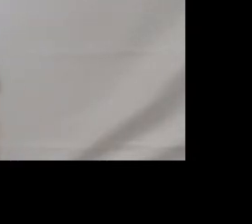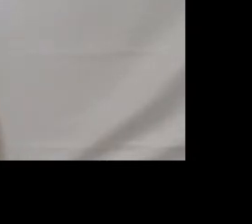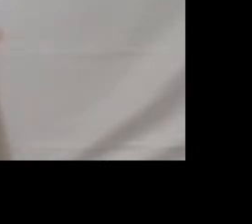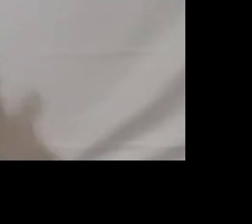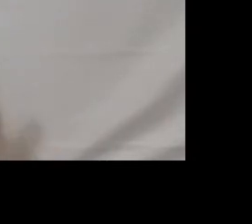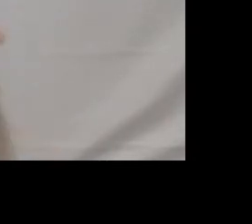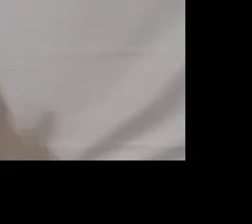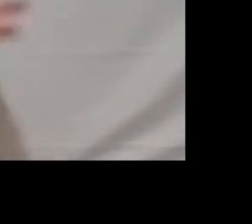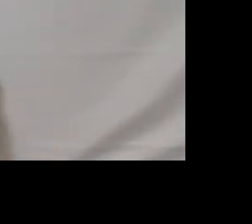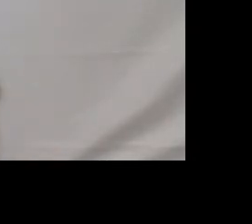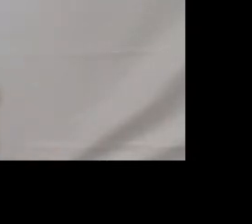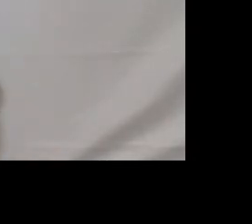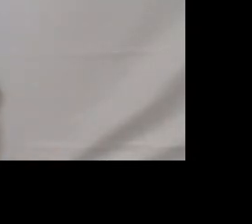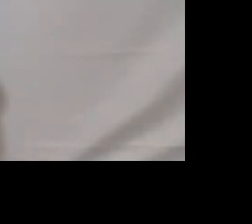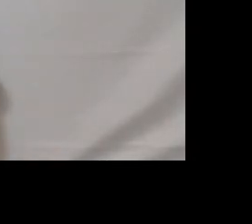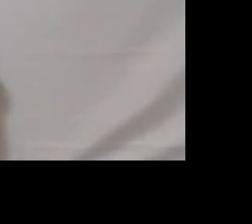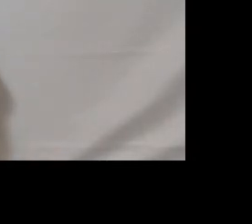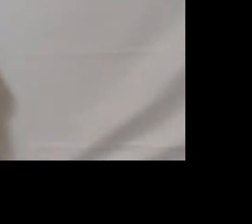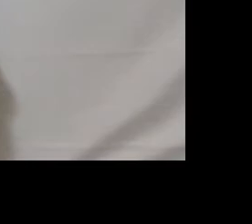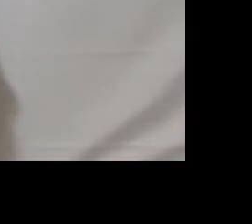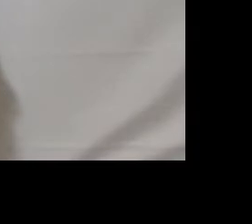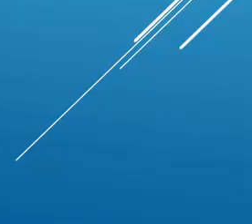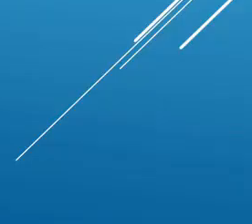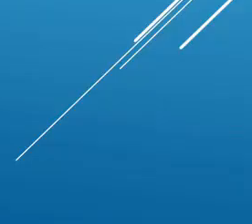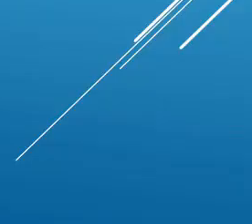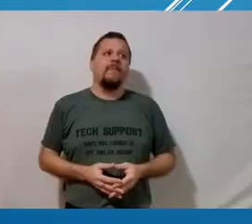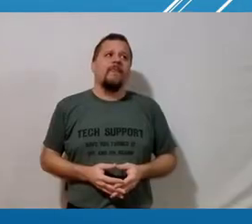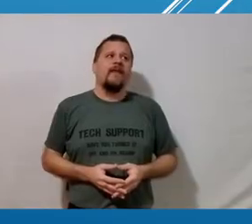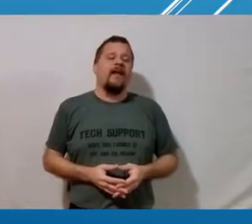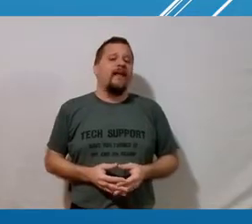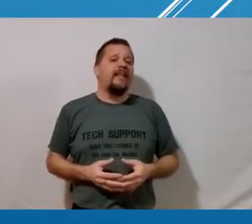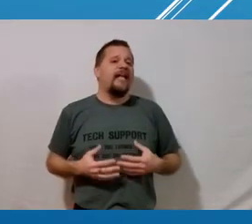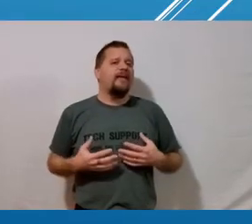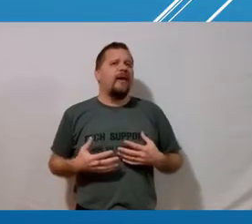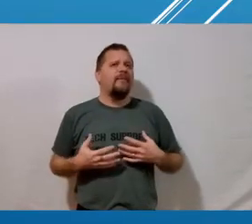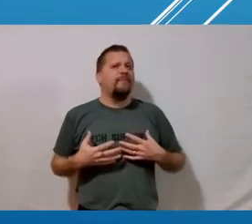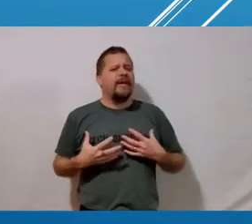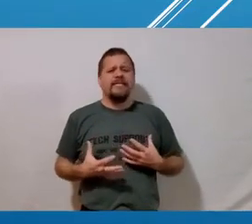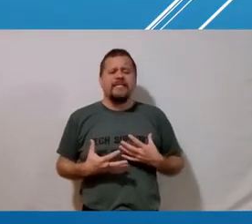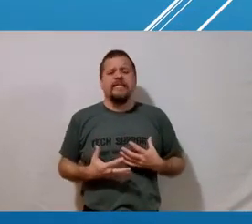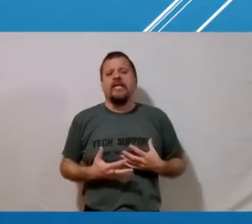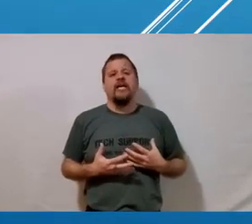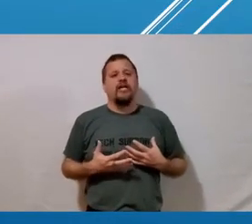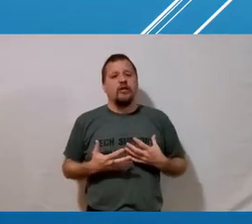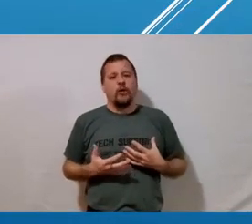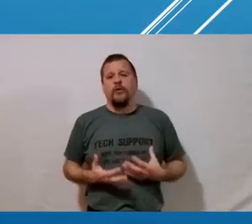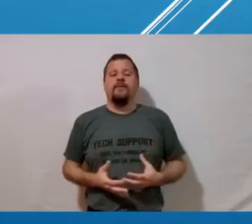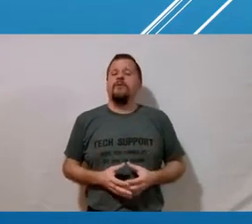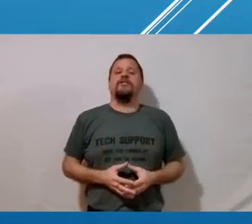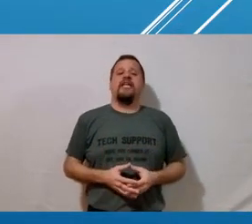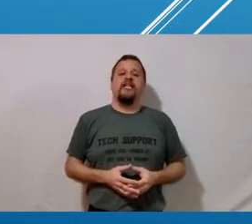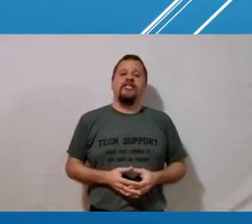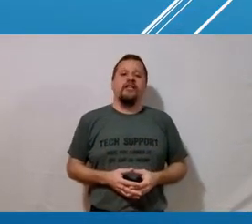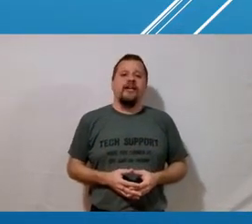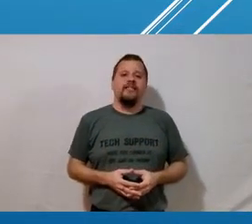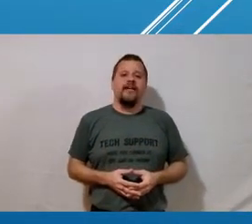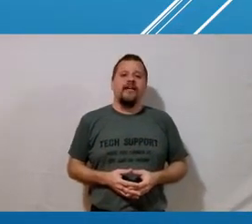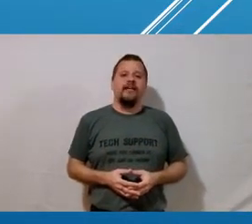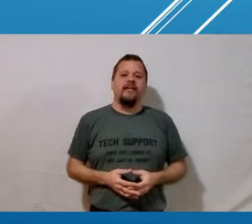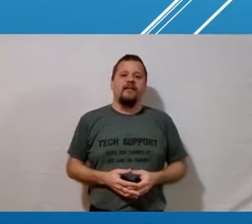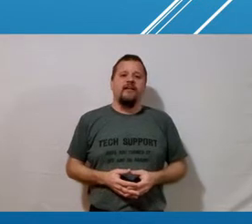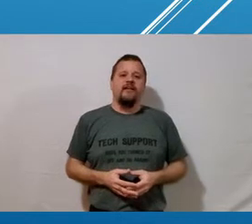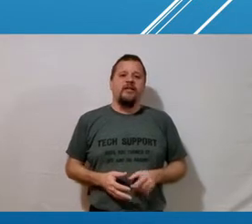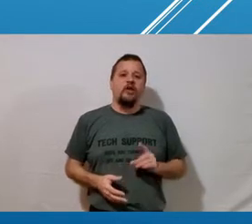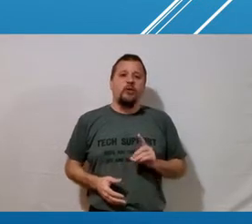then you say how exactly do i do that and then in my best yoda impersonation